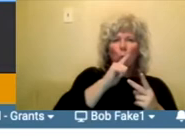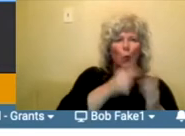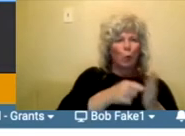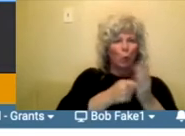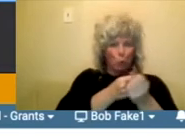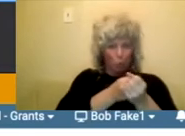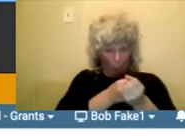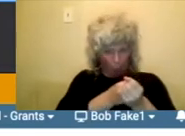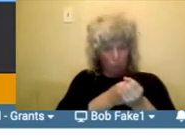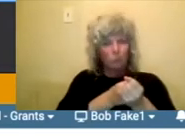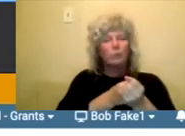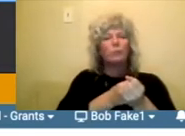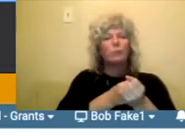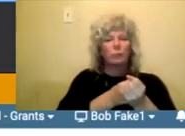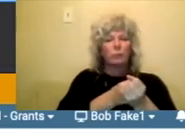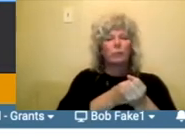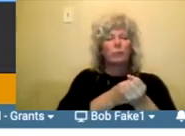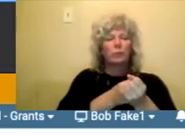Um, um,